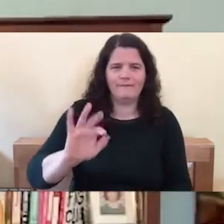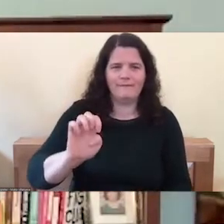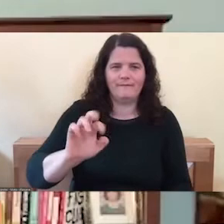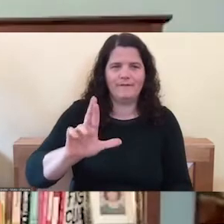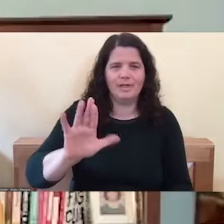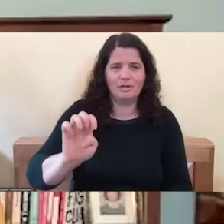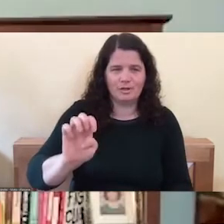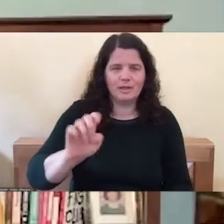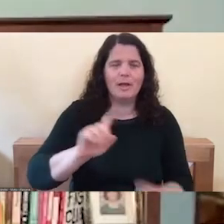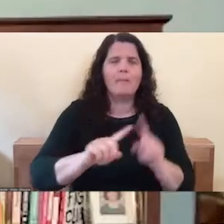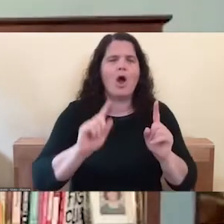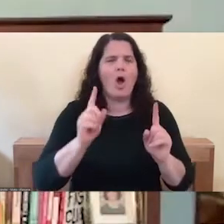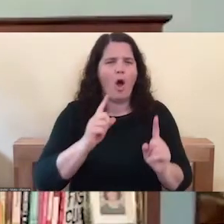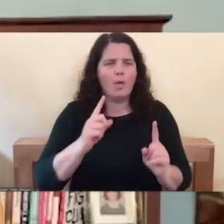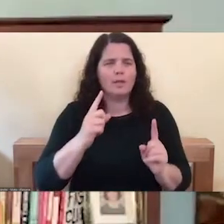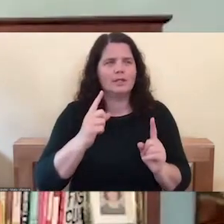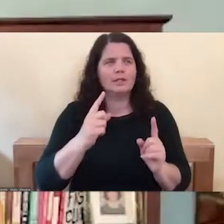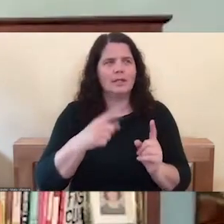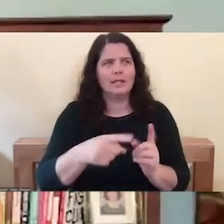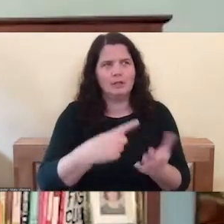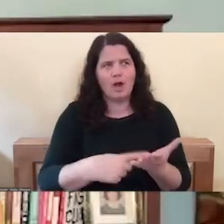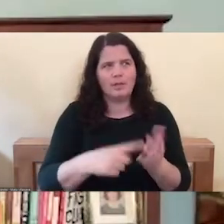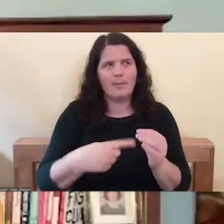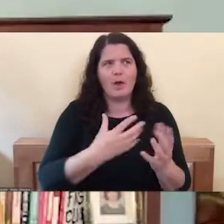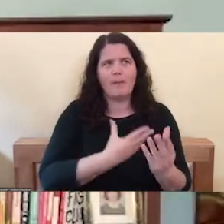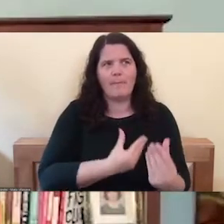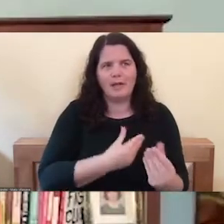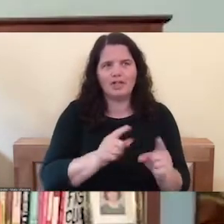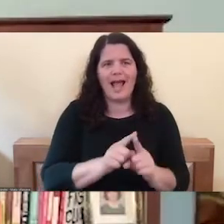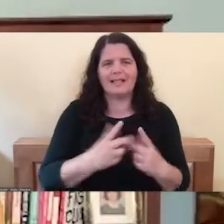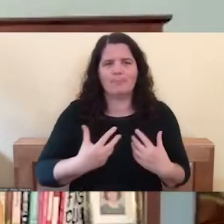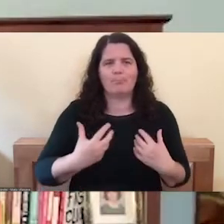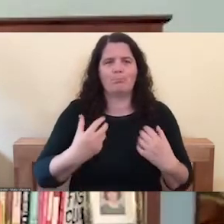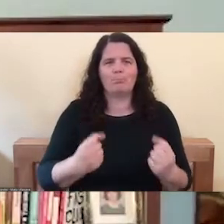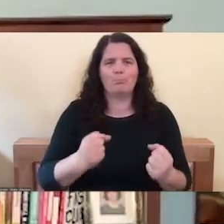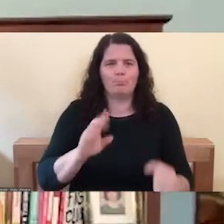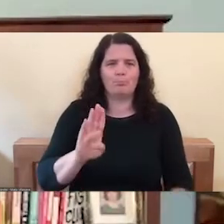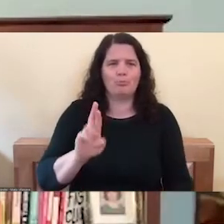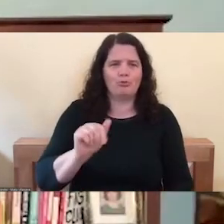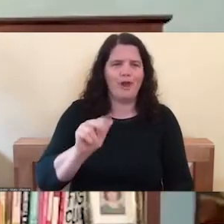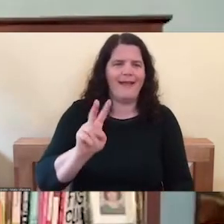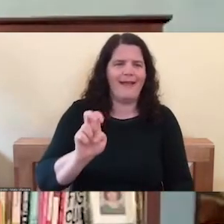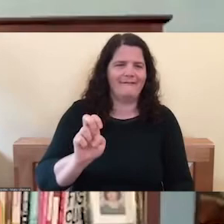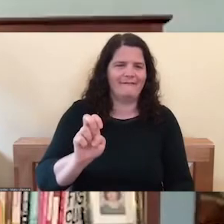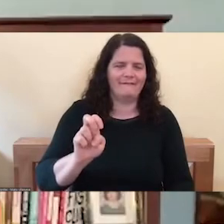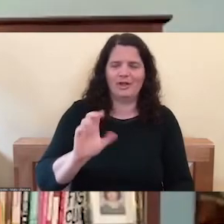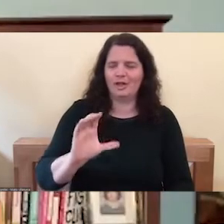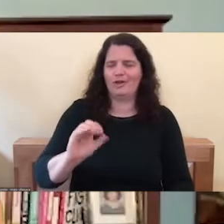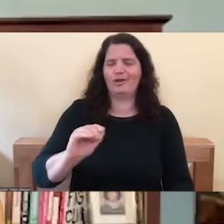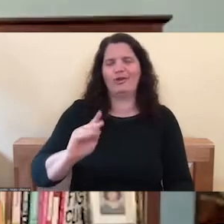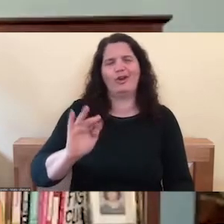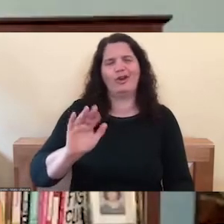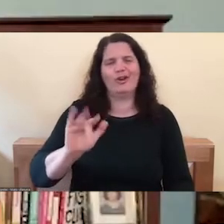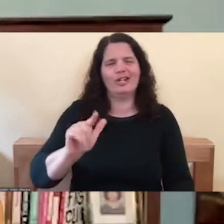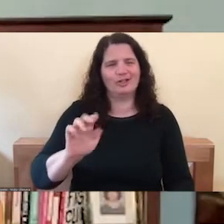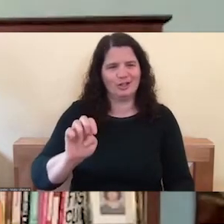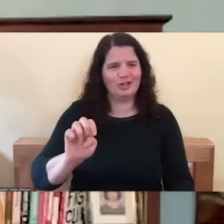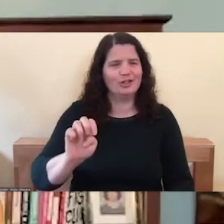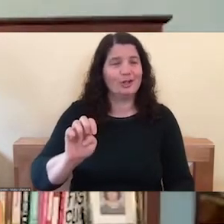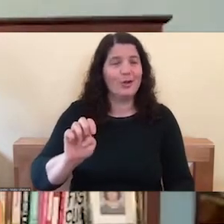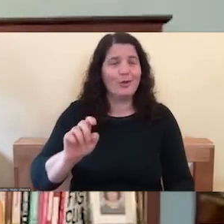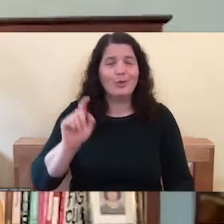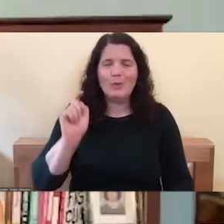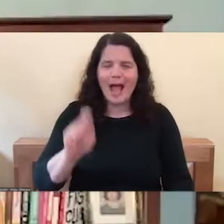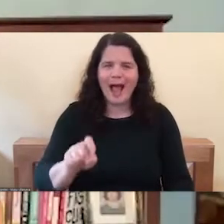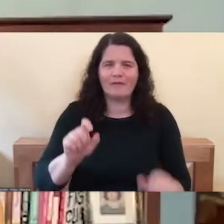of bravery, a type of courage. In other words, you, you do need, you do need both. So the ability to be tender, to hold the